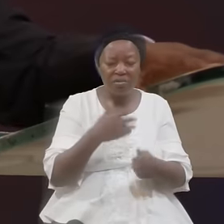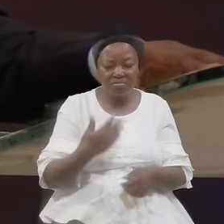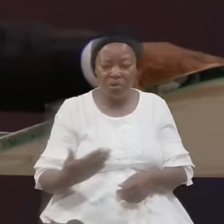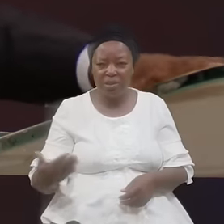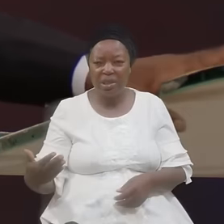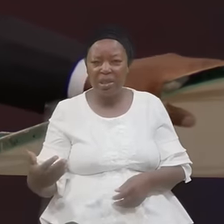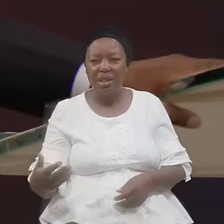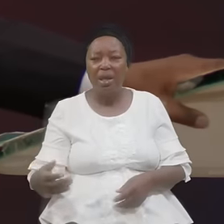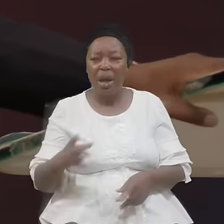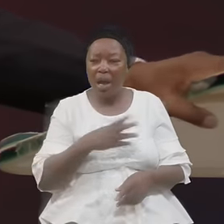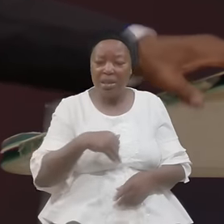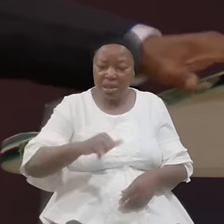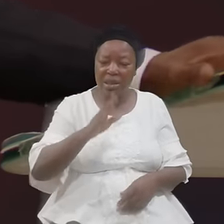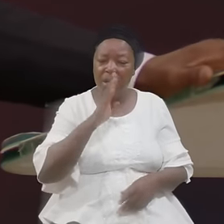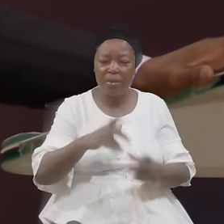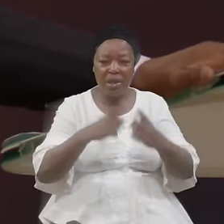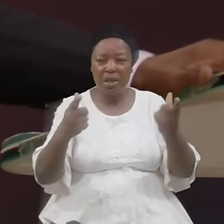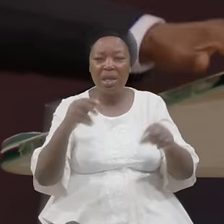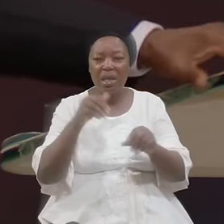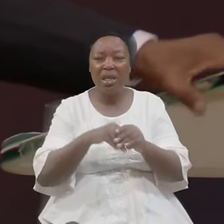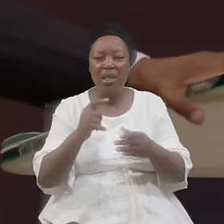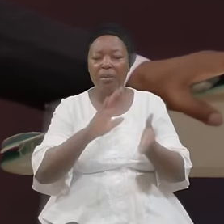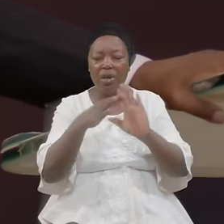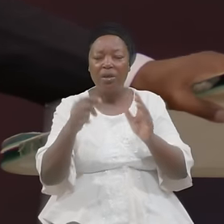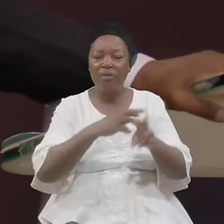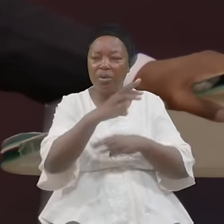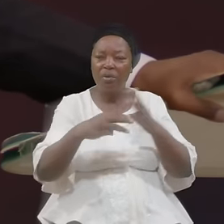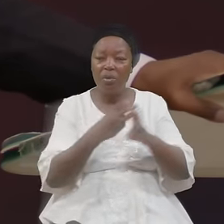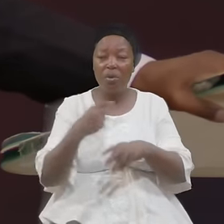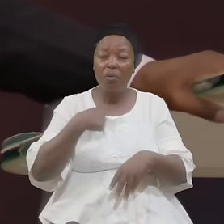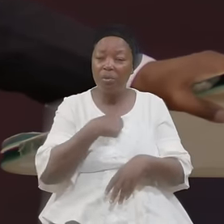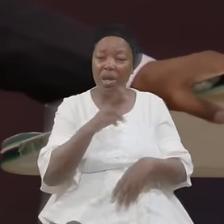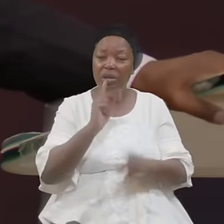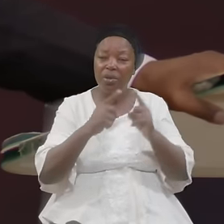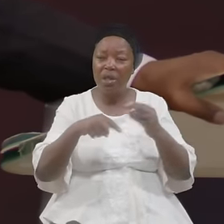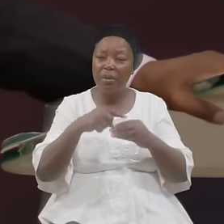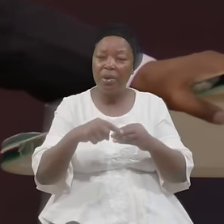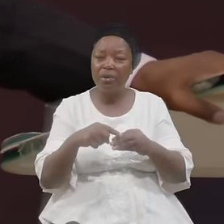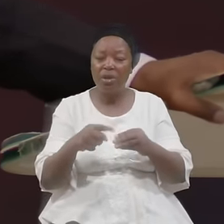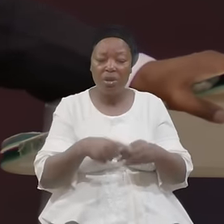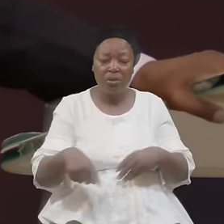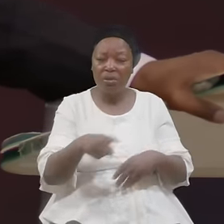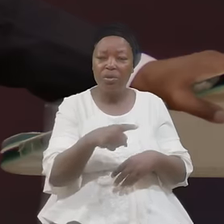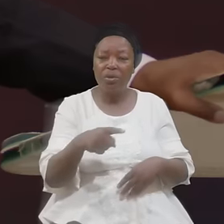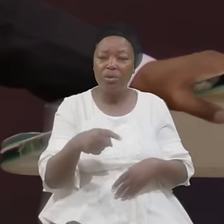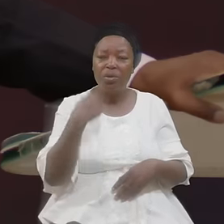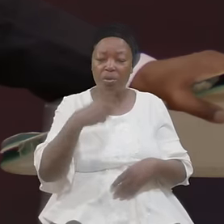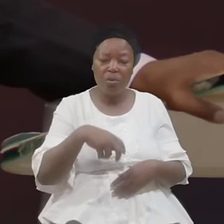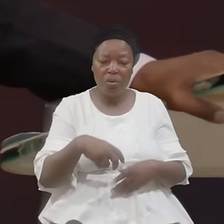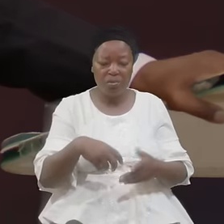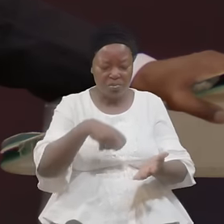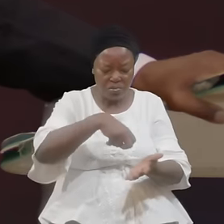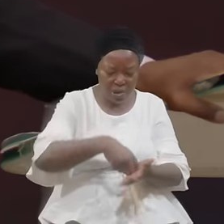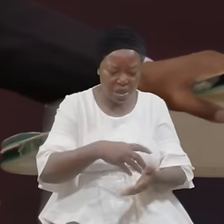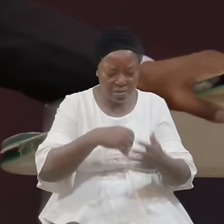And Still Be Great In Sight Of The World We're Talking About Those Who Binge And